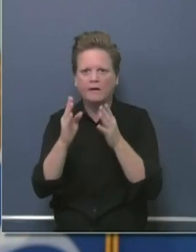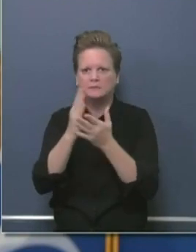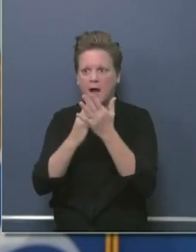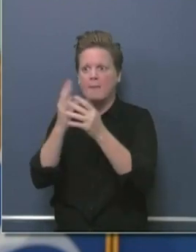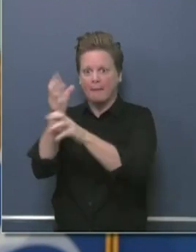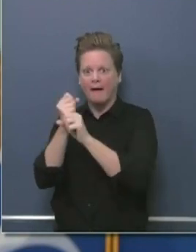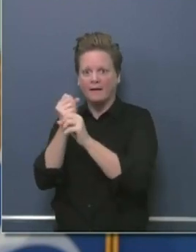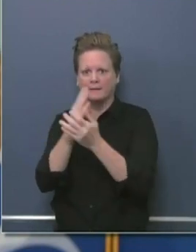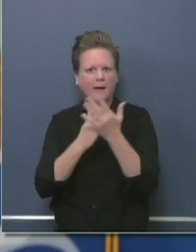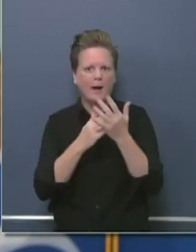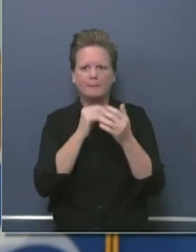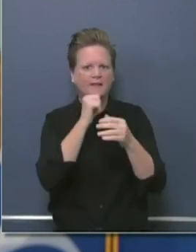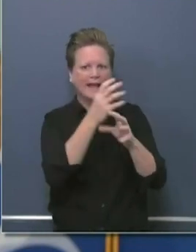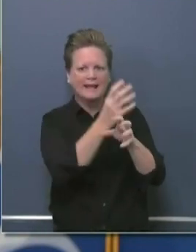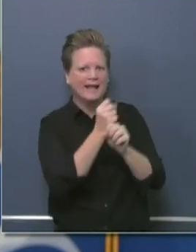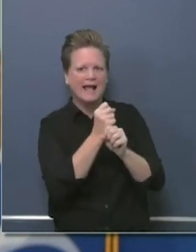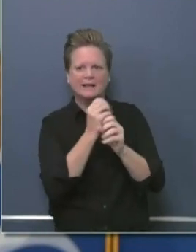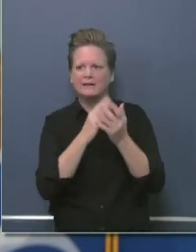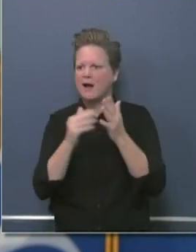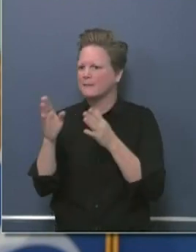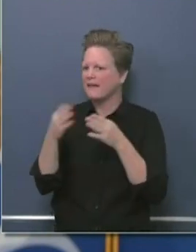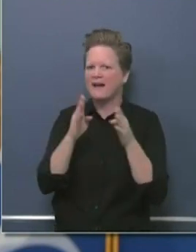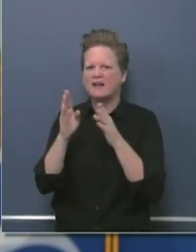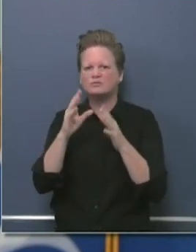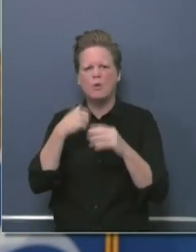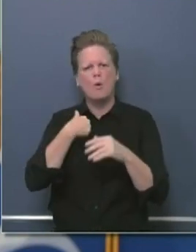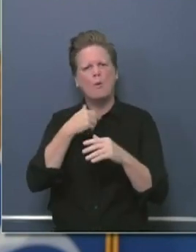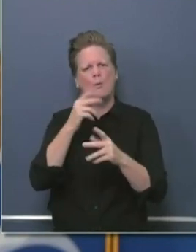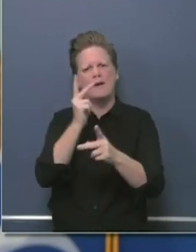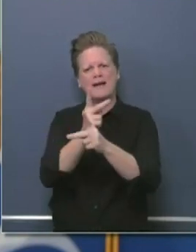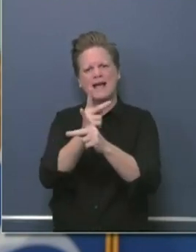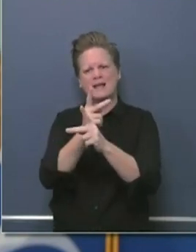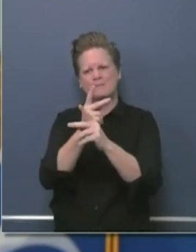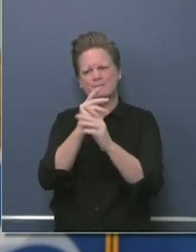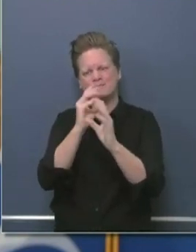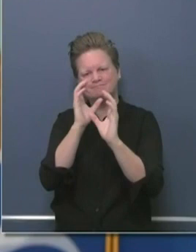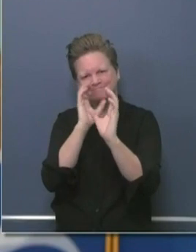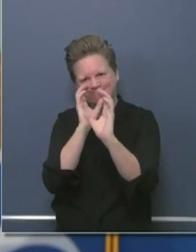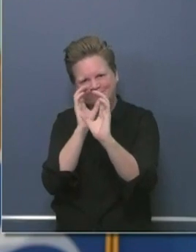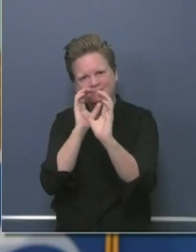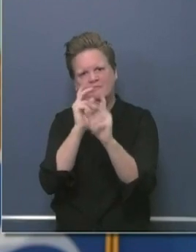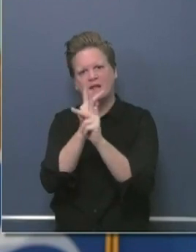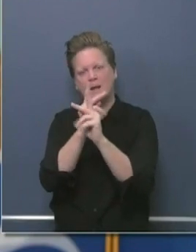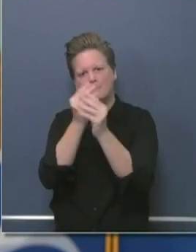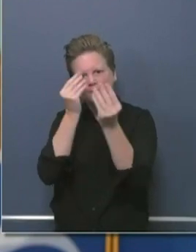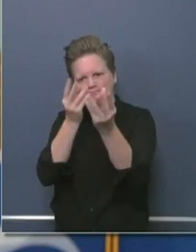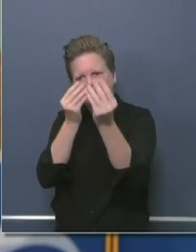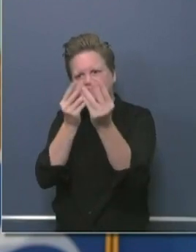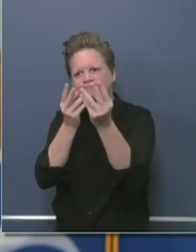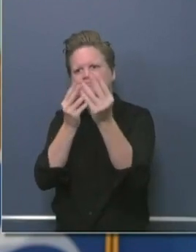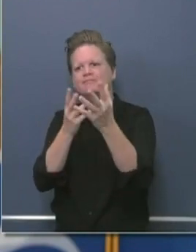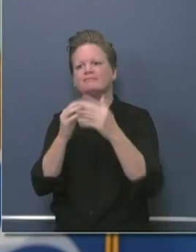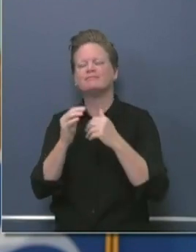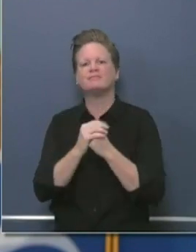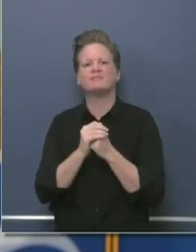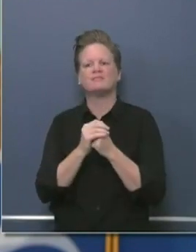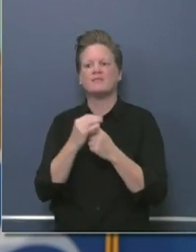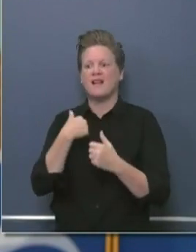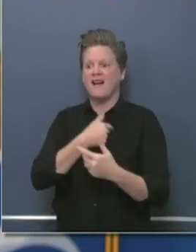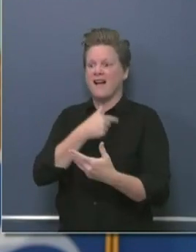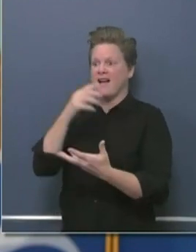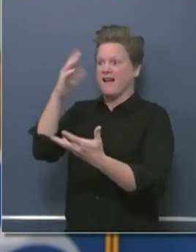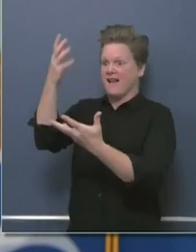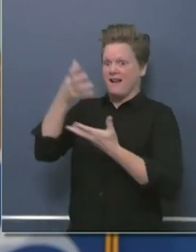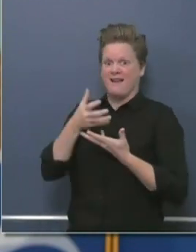been in real time updating you. mentioned a few weeks back on multiple occasions, some of those moldy masks that were turned back that we had